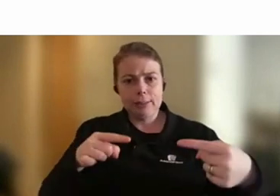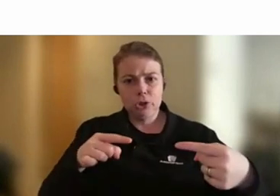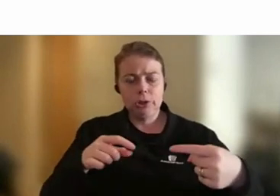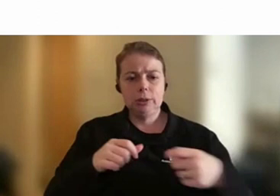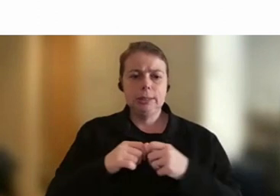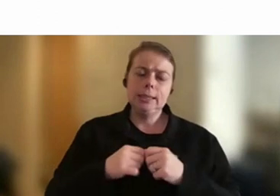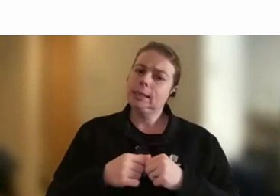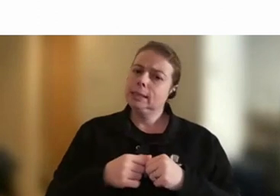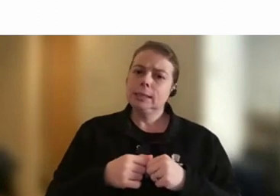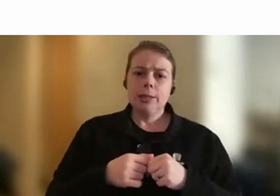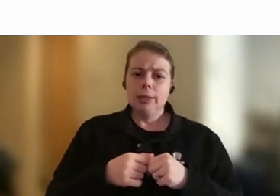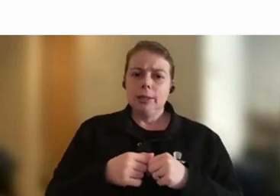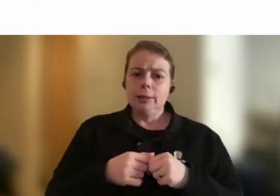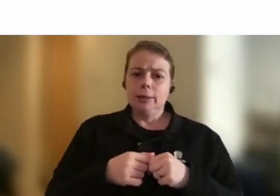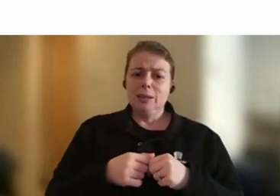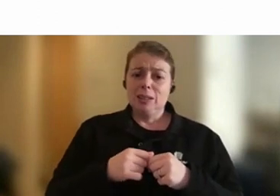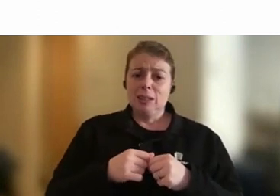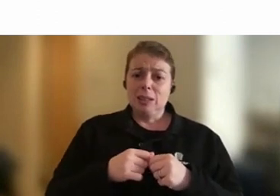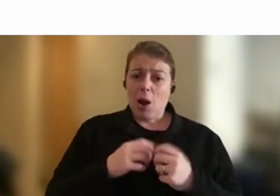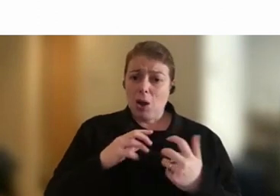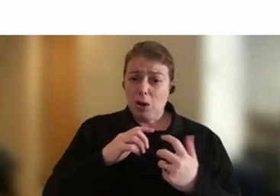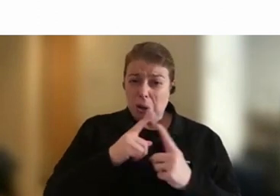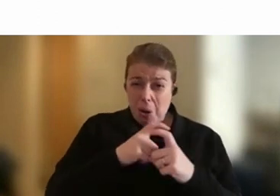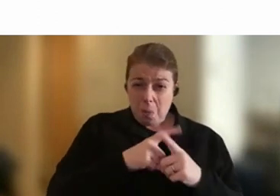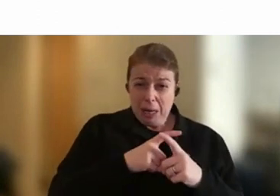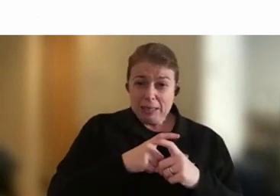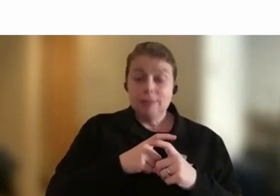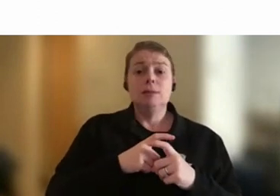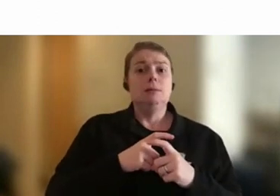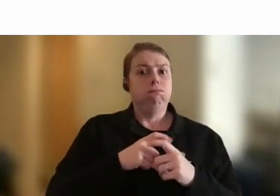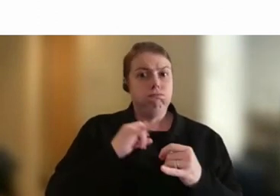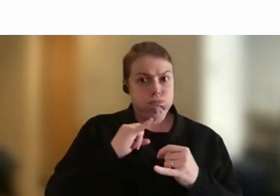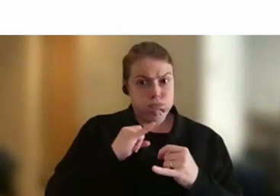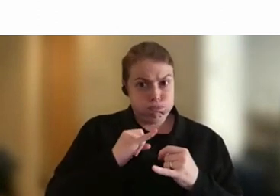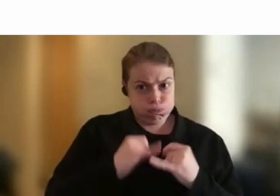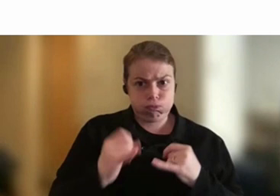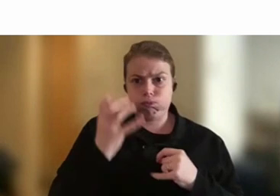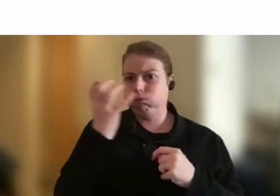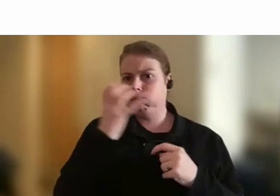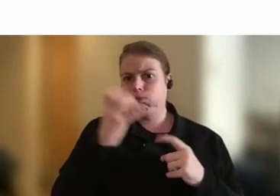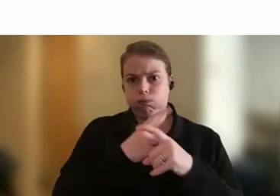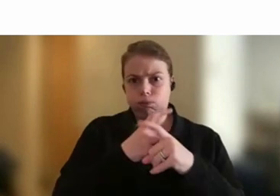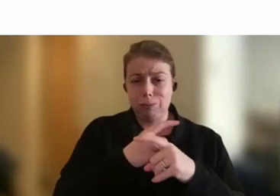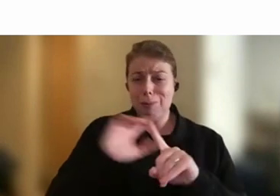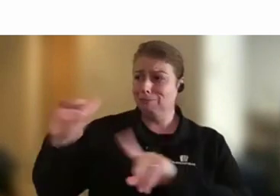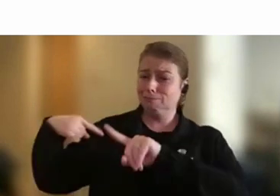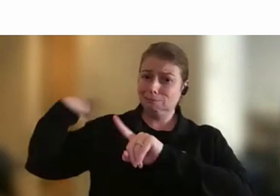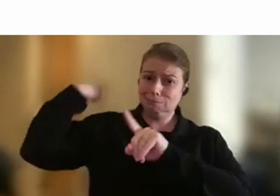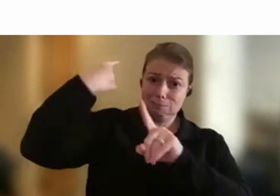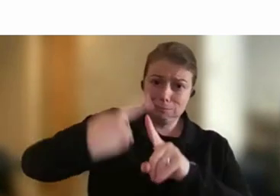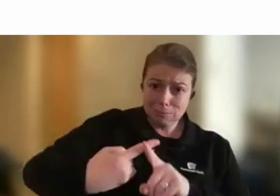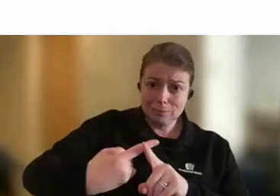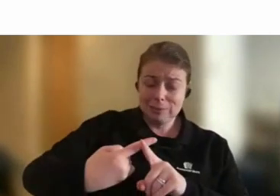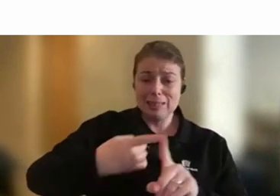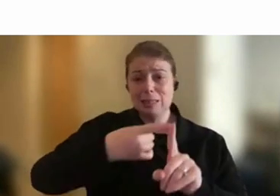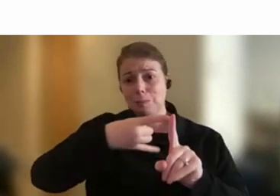they're not complex, they are very complex, long standing, but they're confined, right? Like it's a particular area, a particular